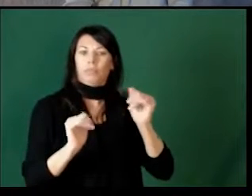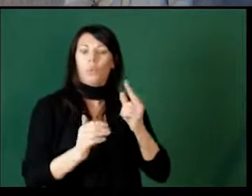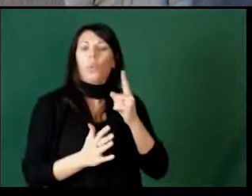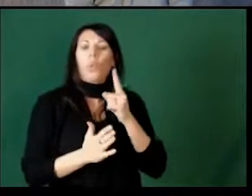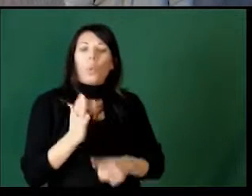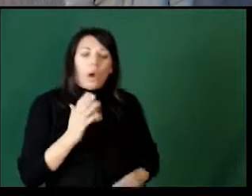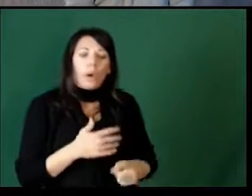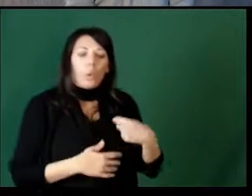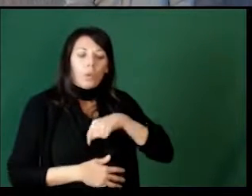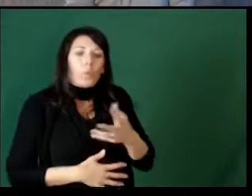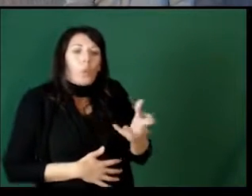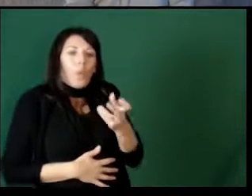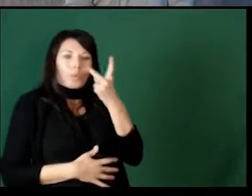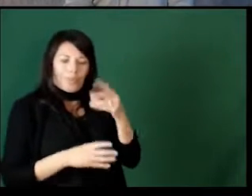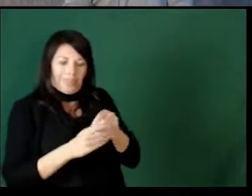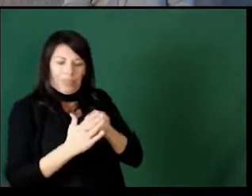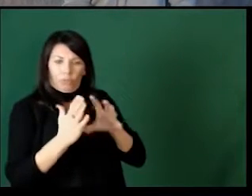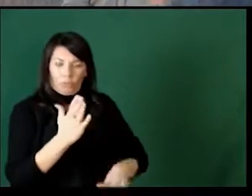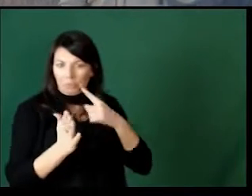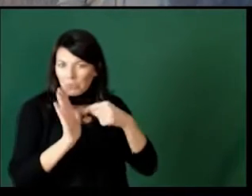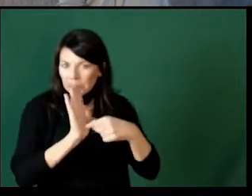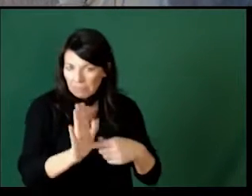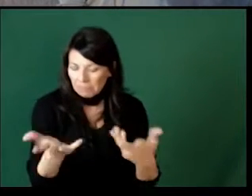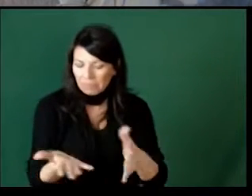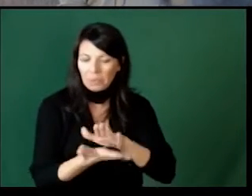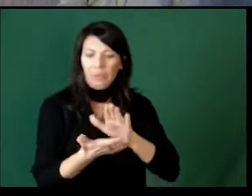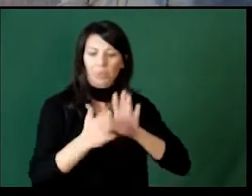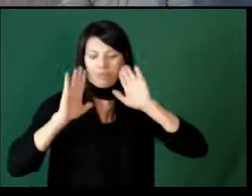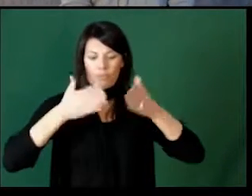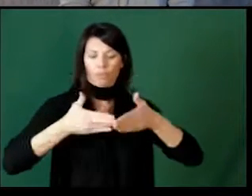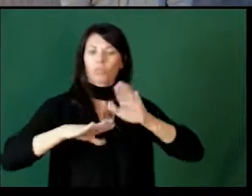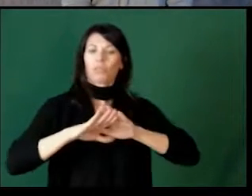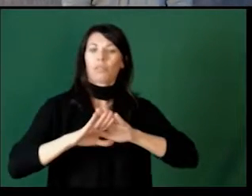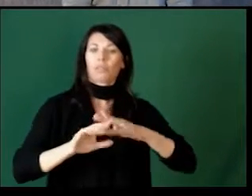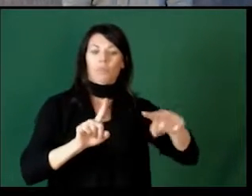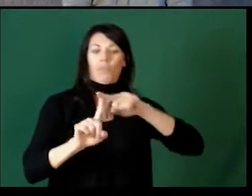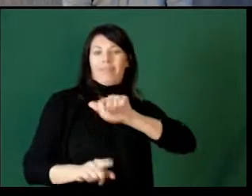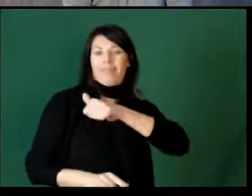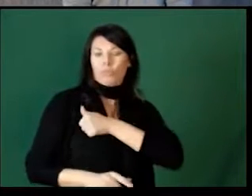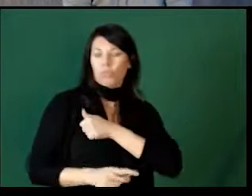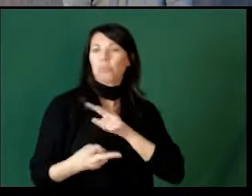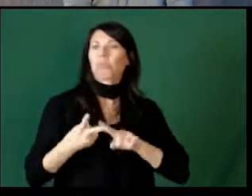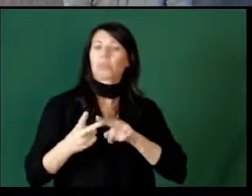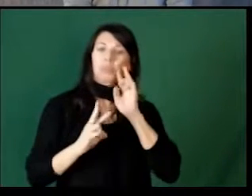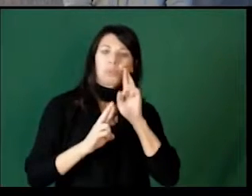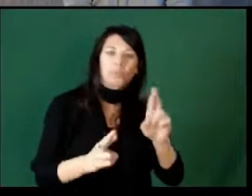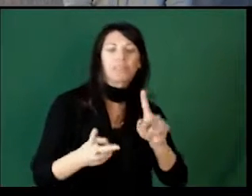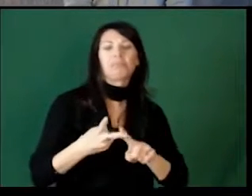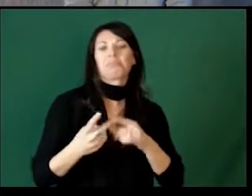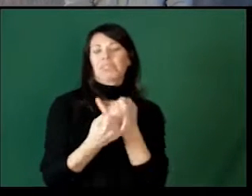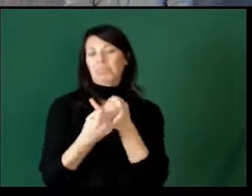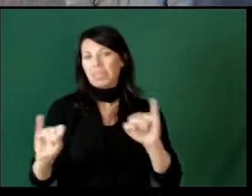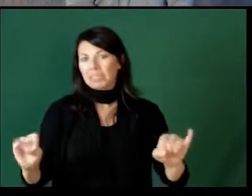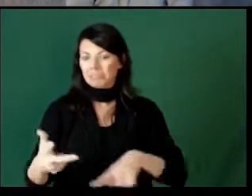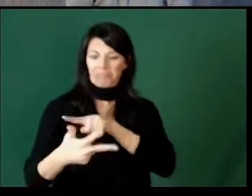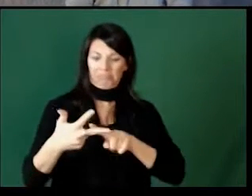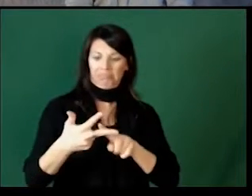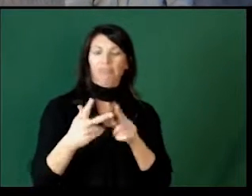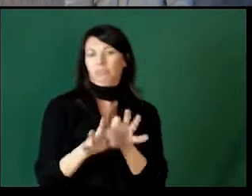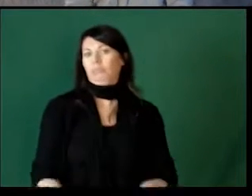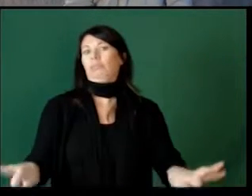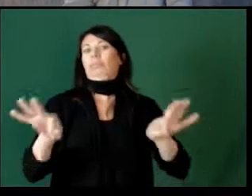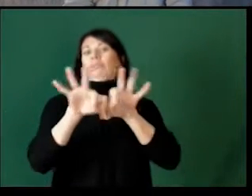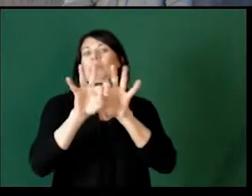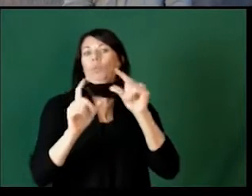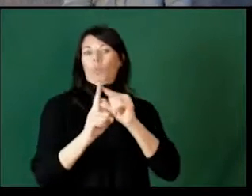What is it we want to see in our students? For example, at school we focus on positive attitude, on respect, on independence.